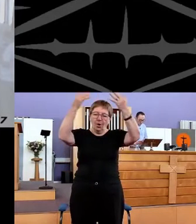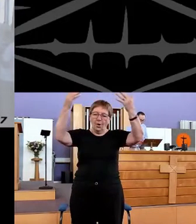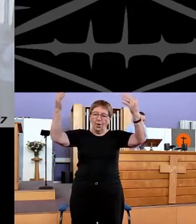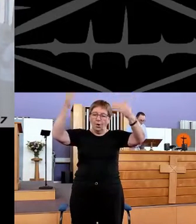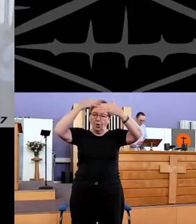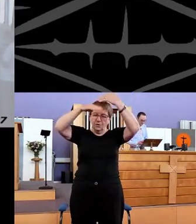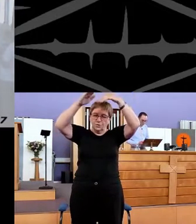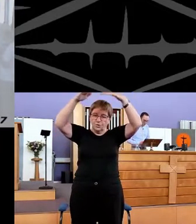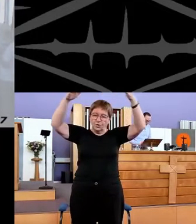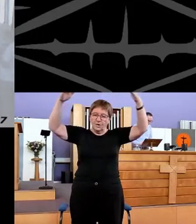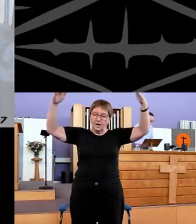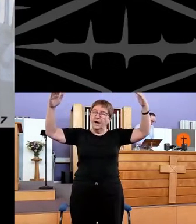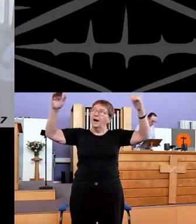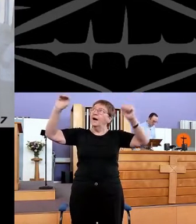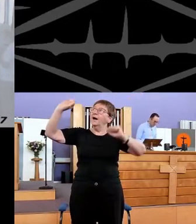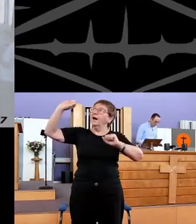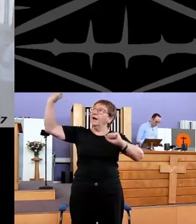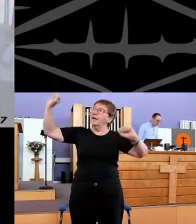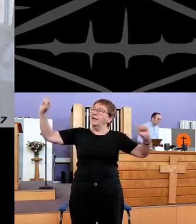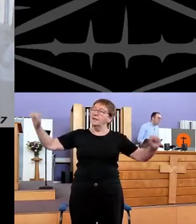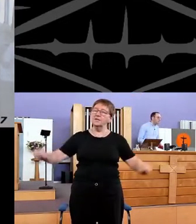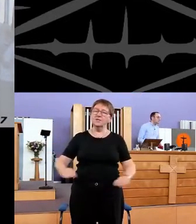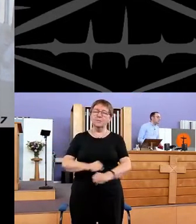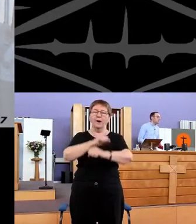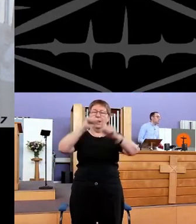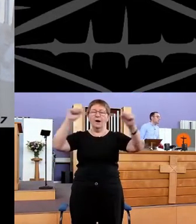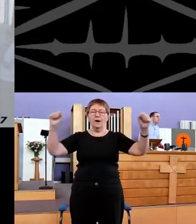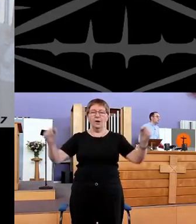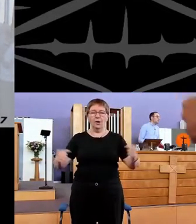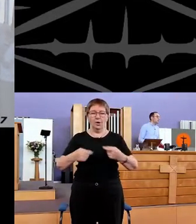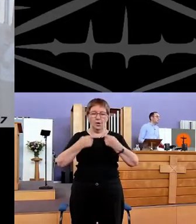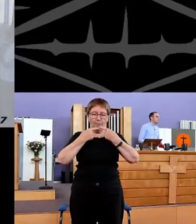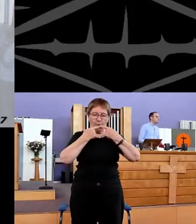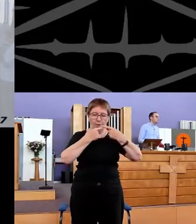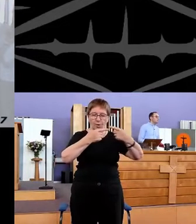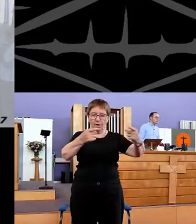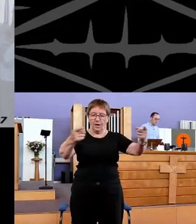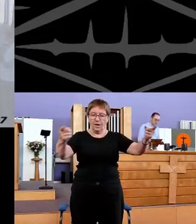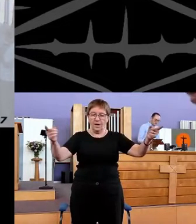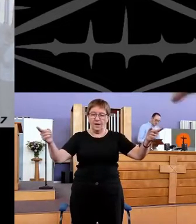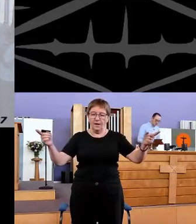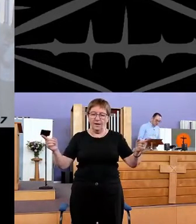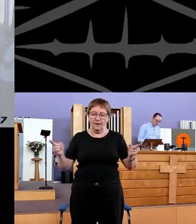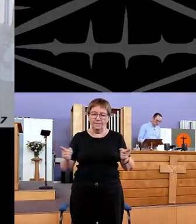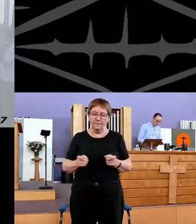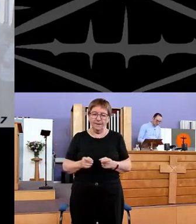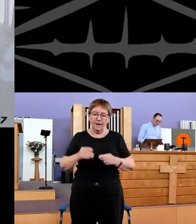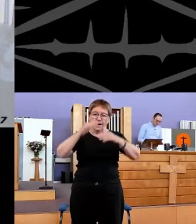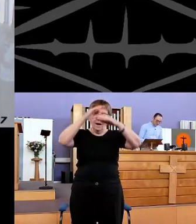O sun, período is higher proclaim.